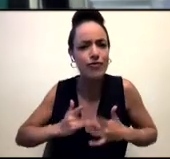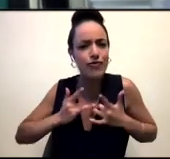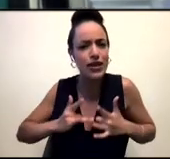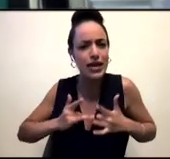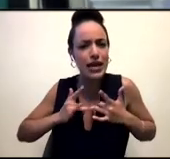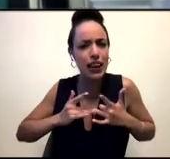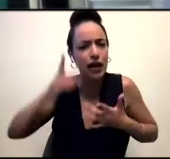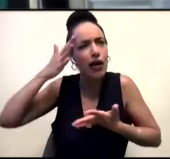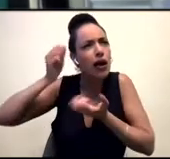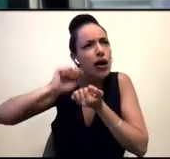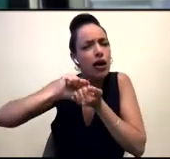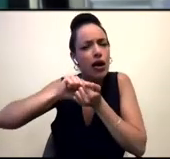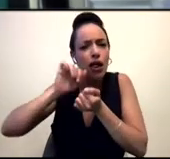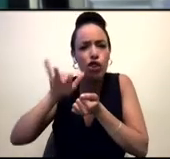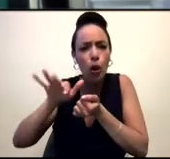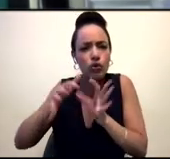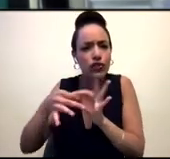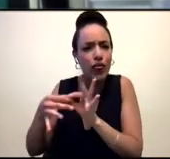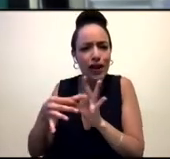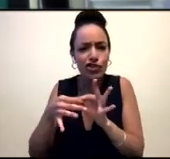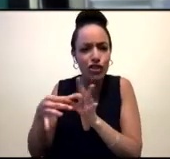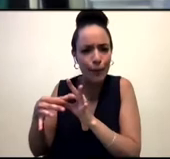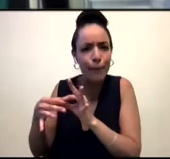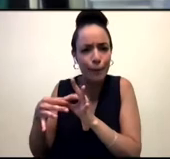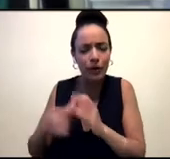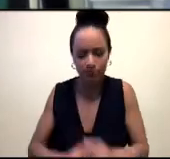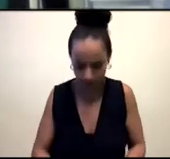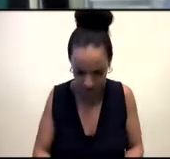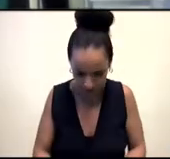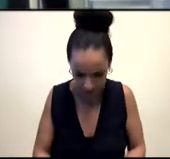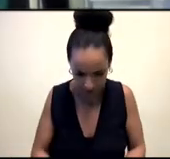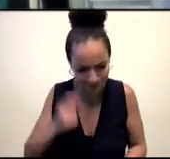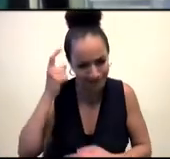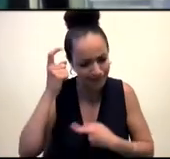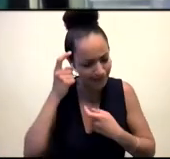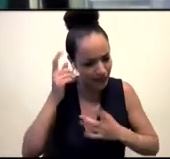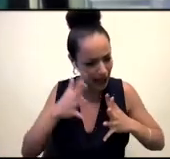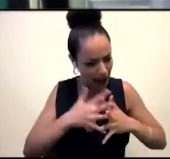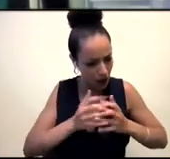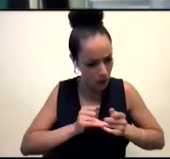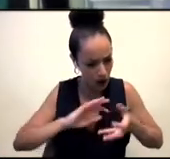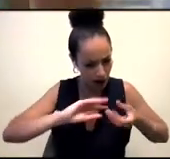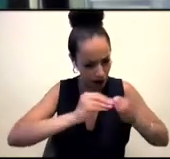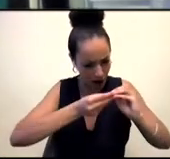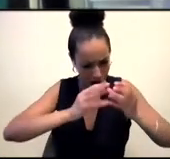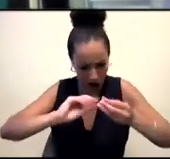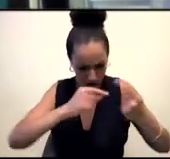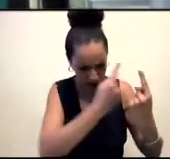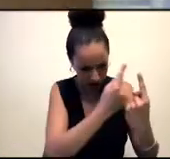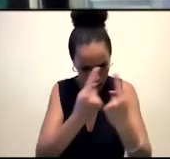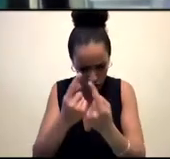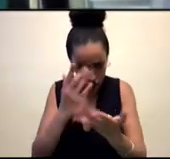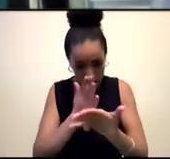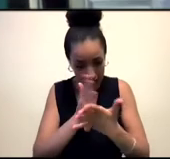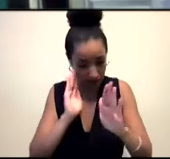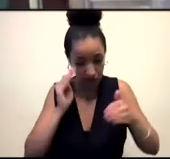thinking about how our art and how my art in particular really kind of is about my relationship to myself, my relationship to the world